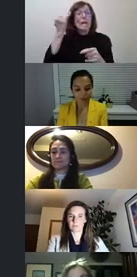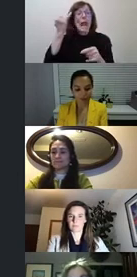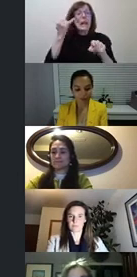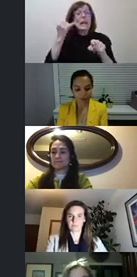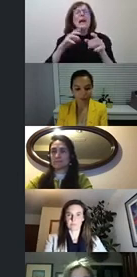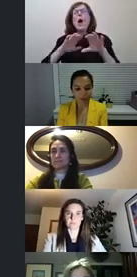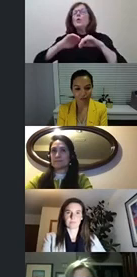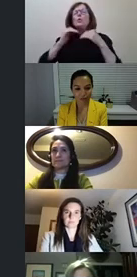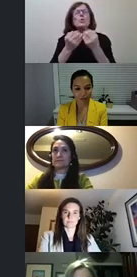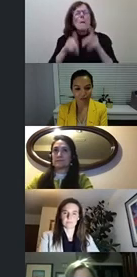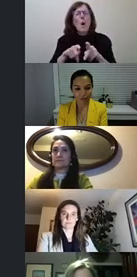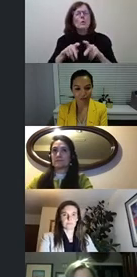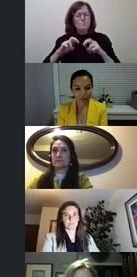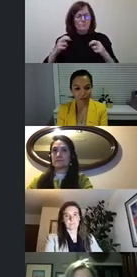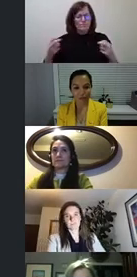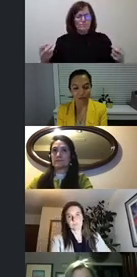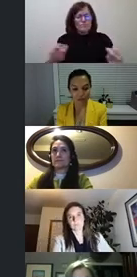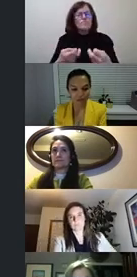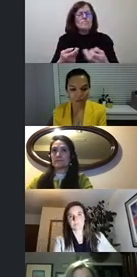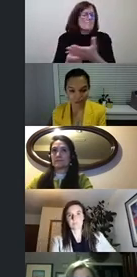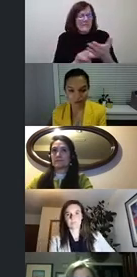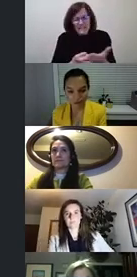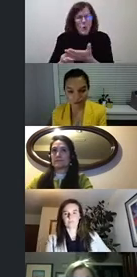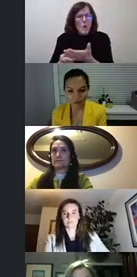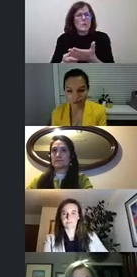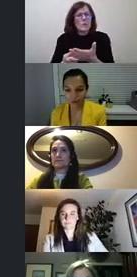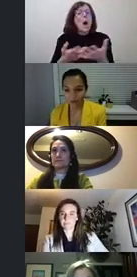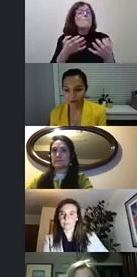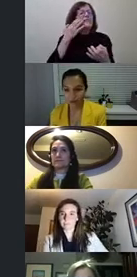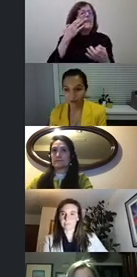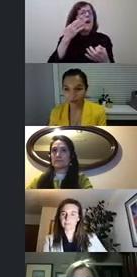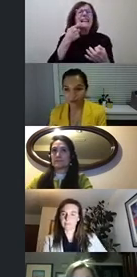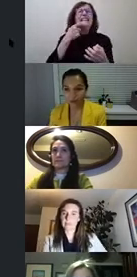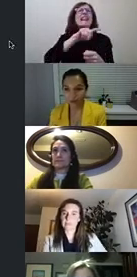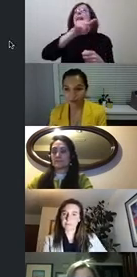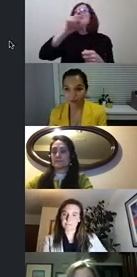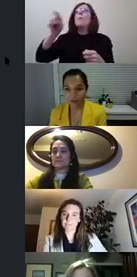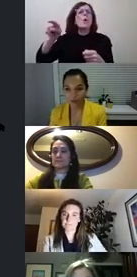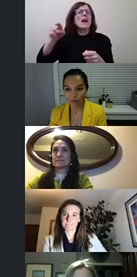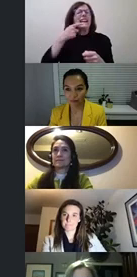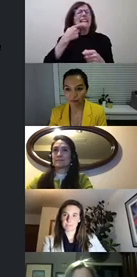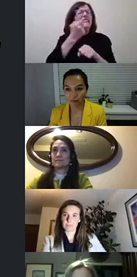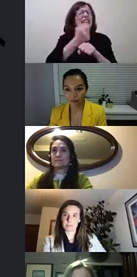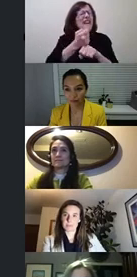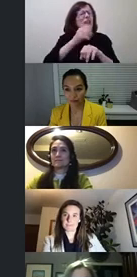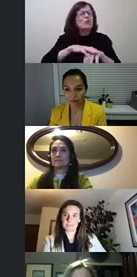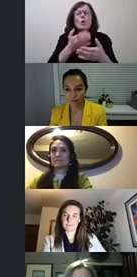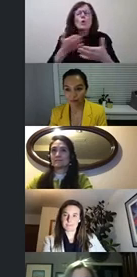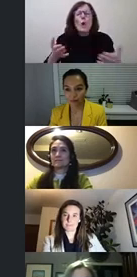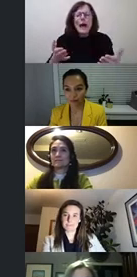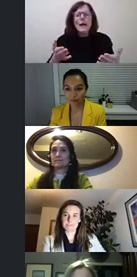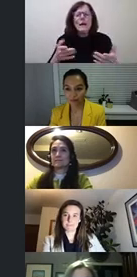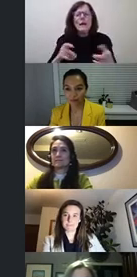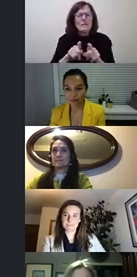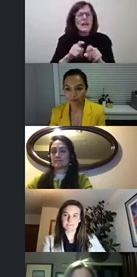we need to know who is out there we need to know who is working on what and we need to just make